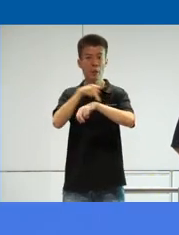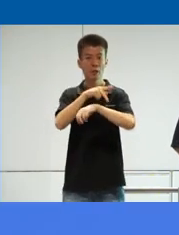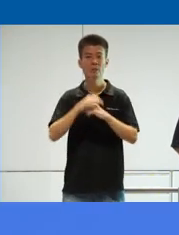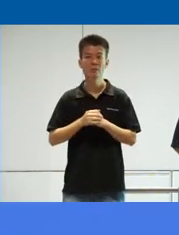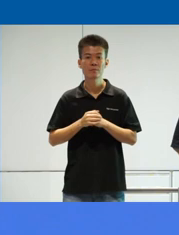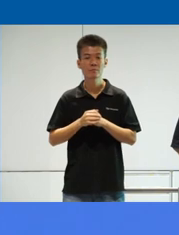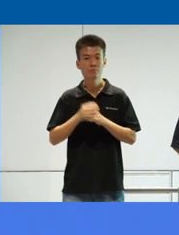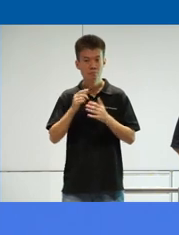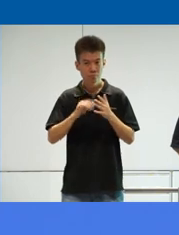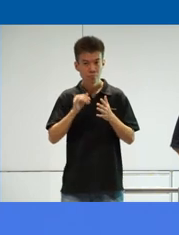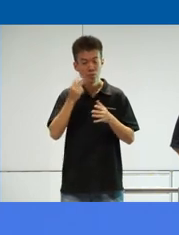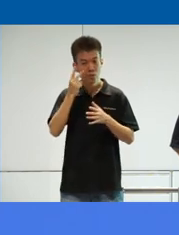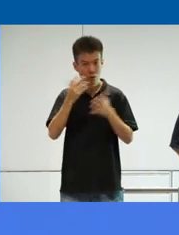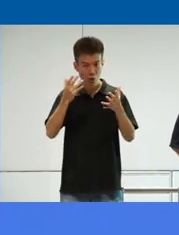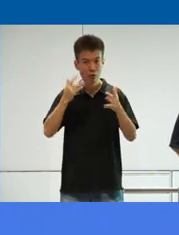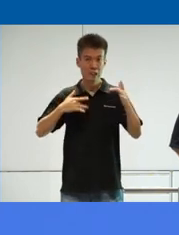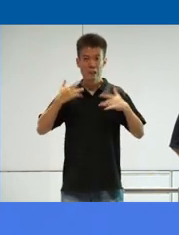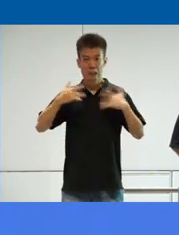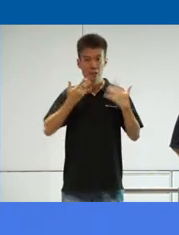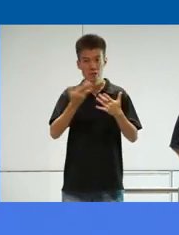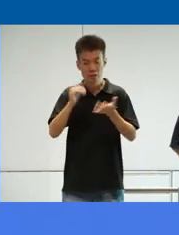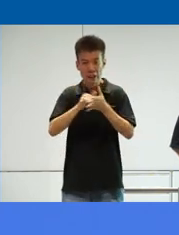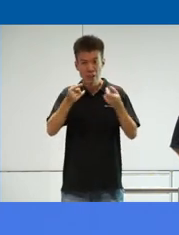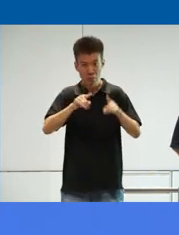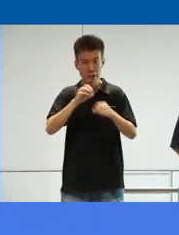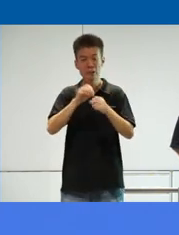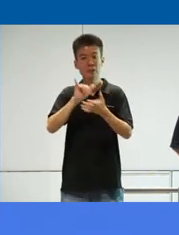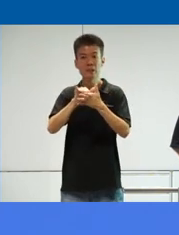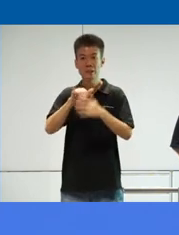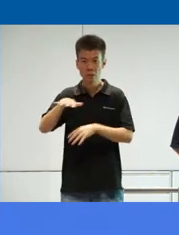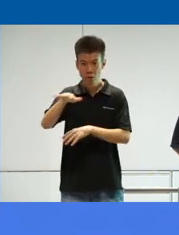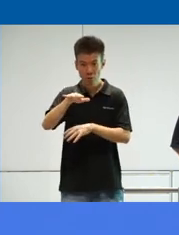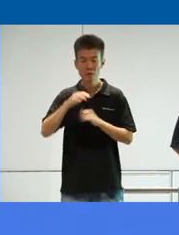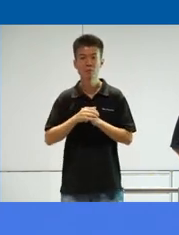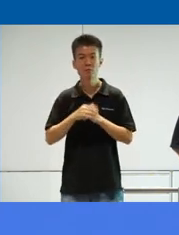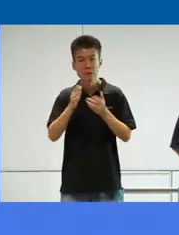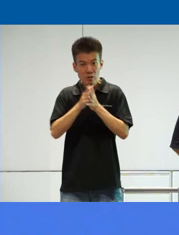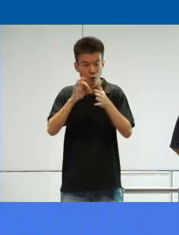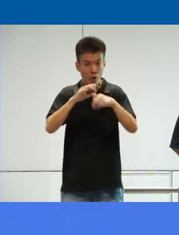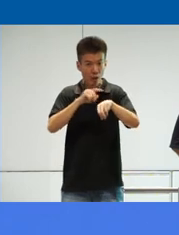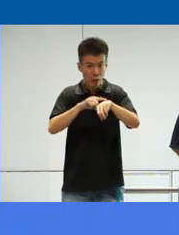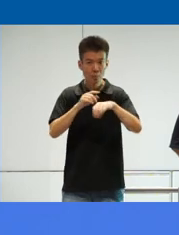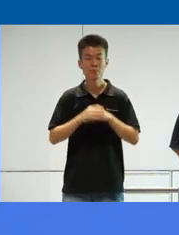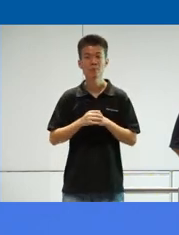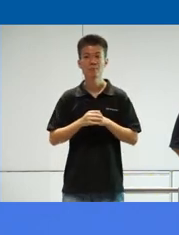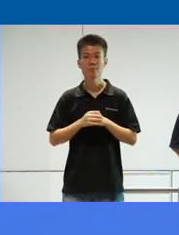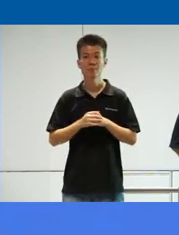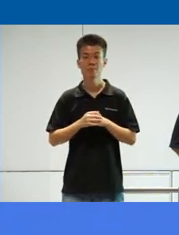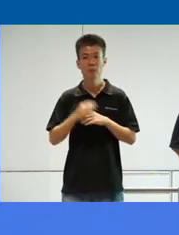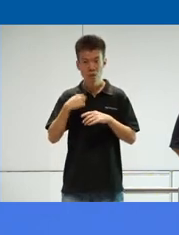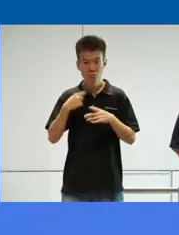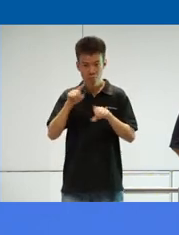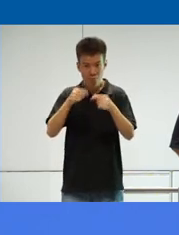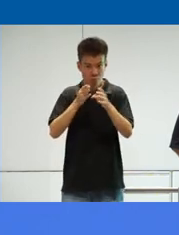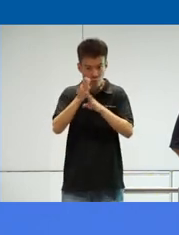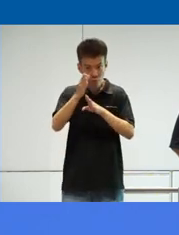And yeah, you see, there's a lot of exciting things that are happening in the space. Now, in the interest of time, I'm going to jump